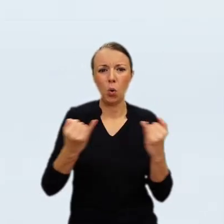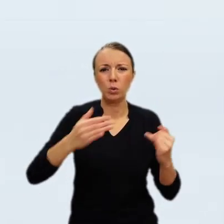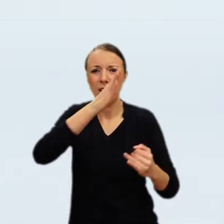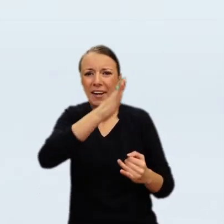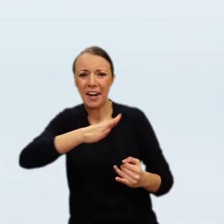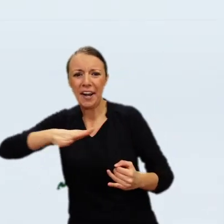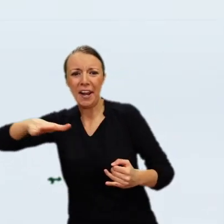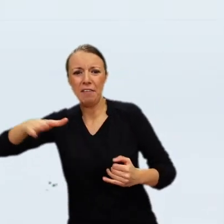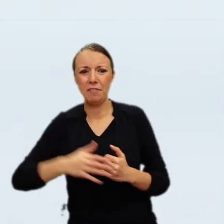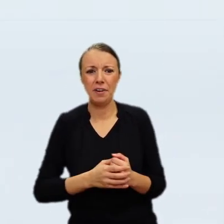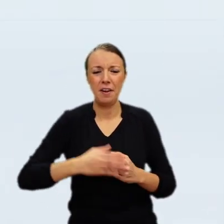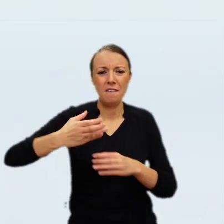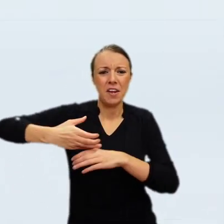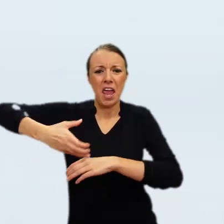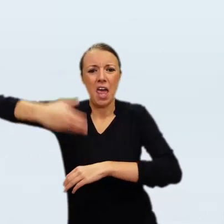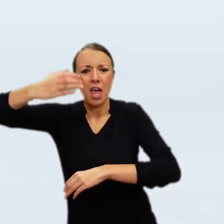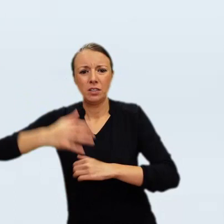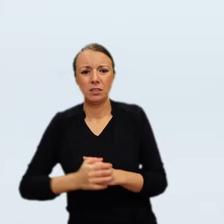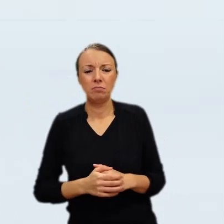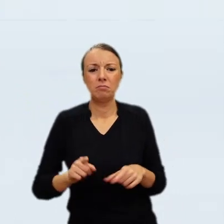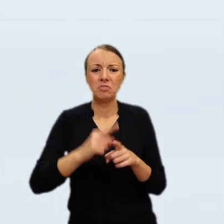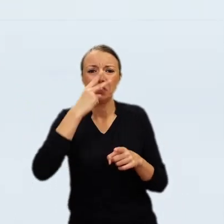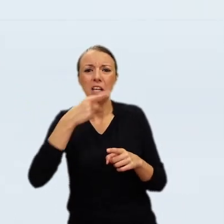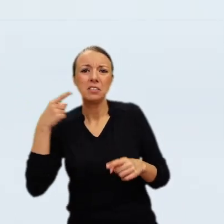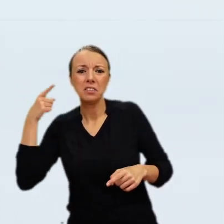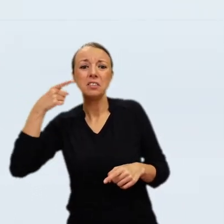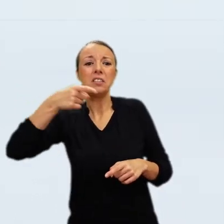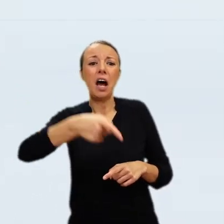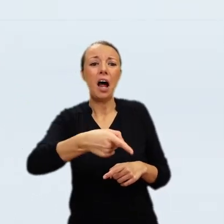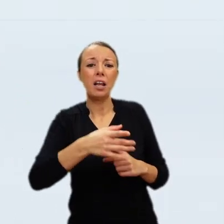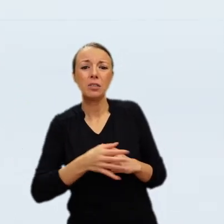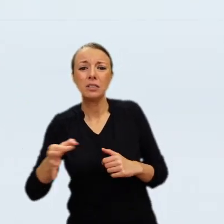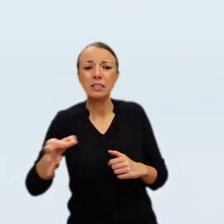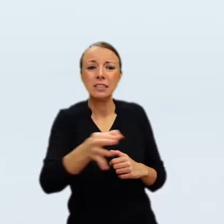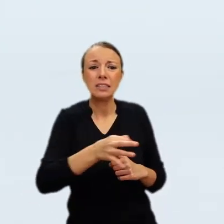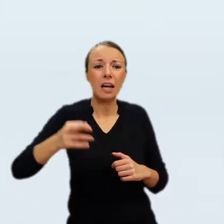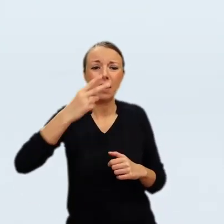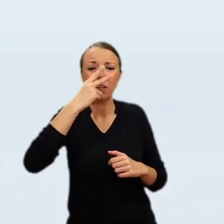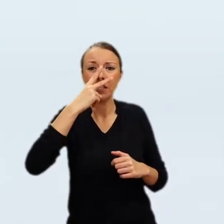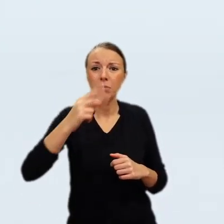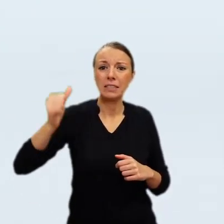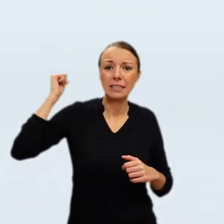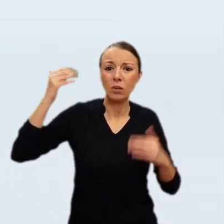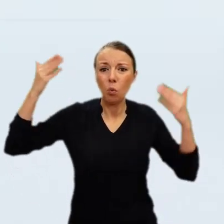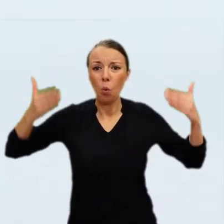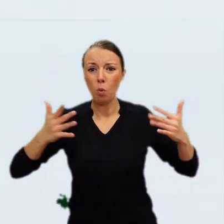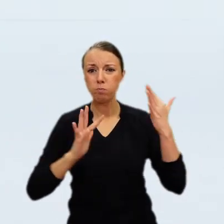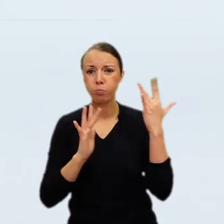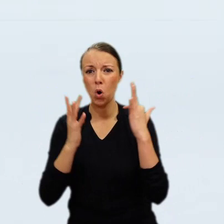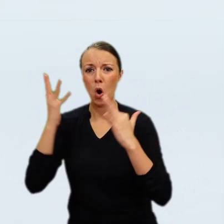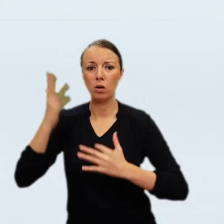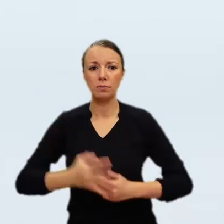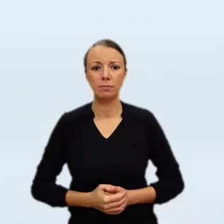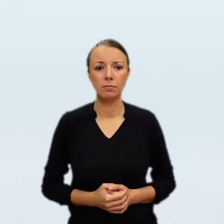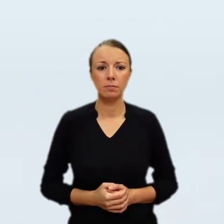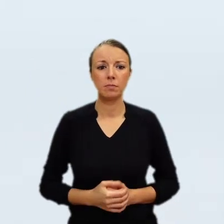Only we, the Brits, are rather bad offenders in that way. For the last, what is interesting also I should